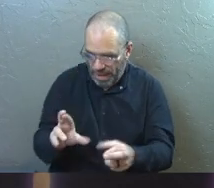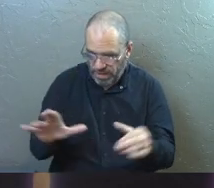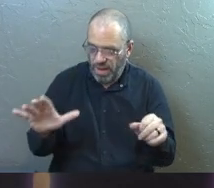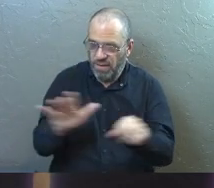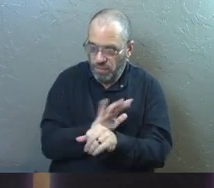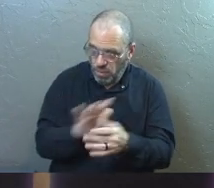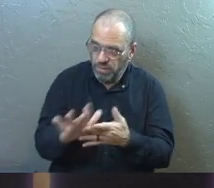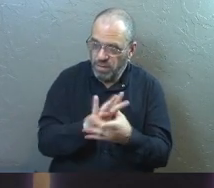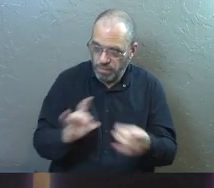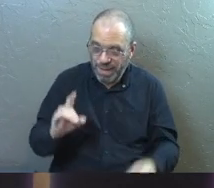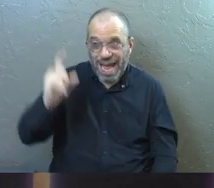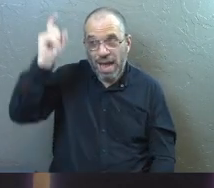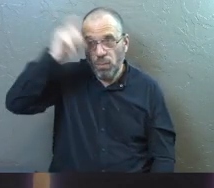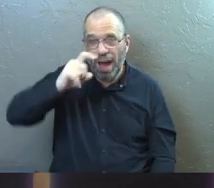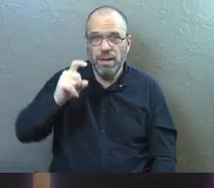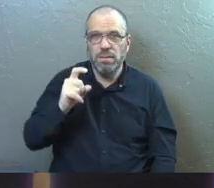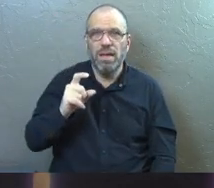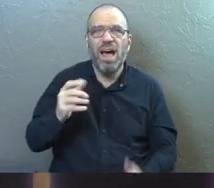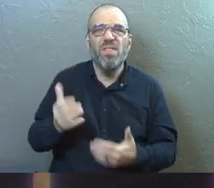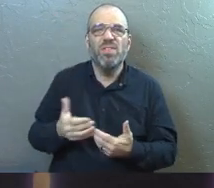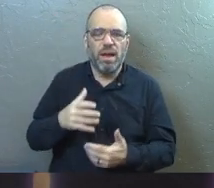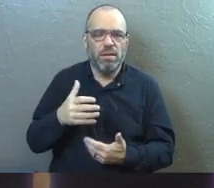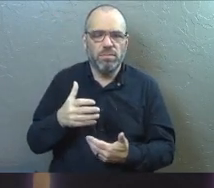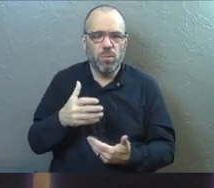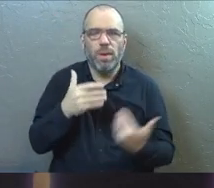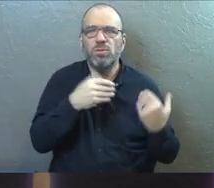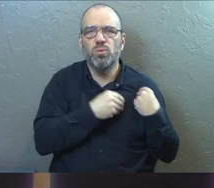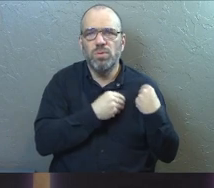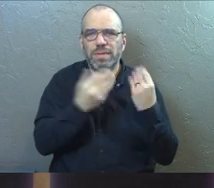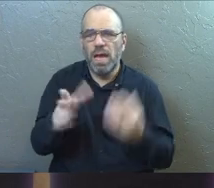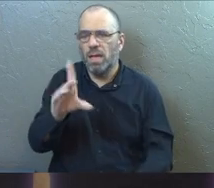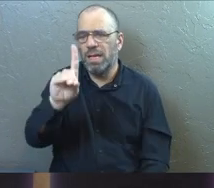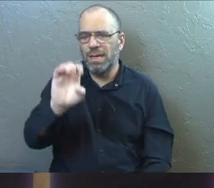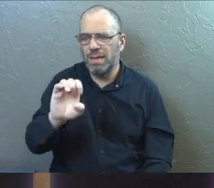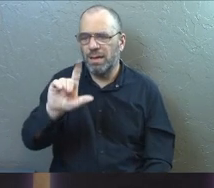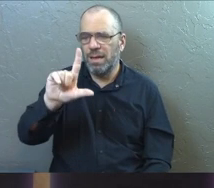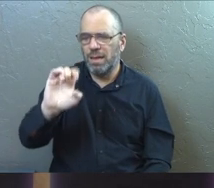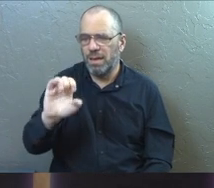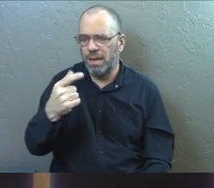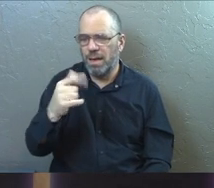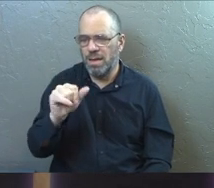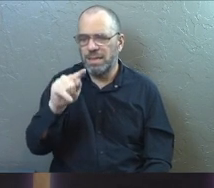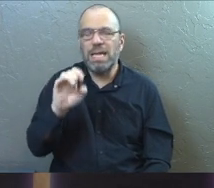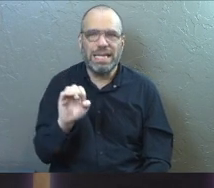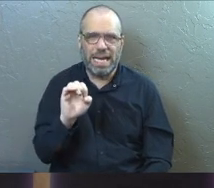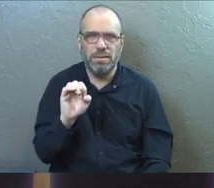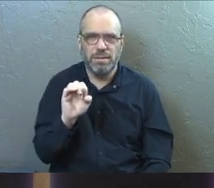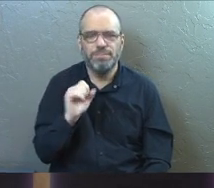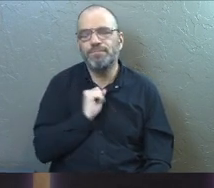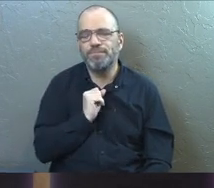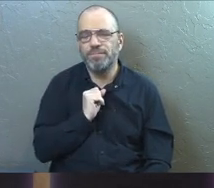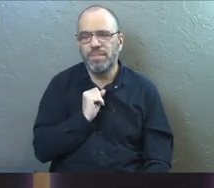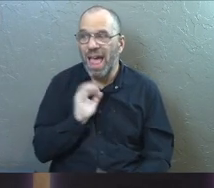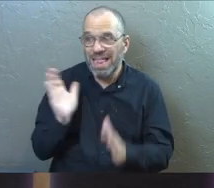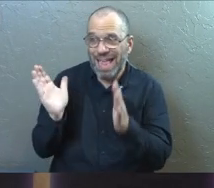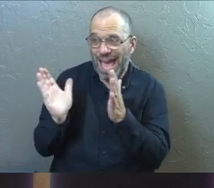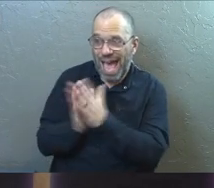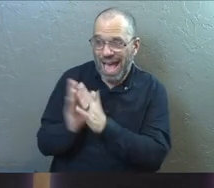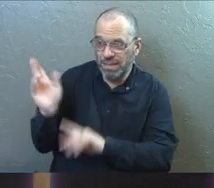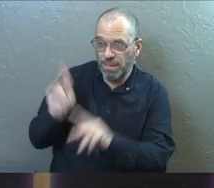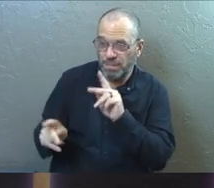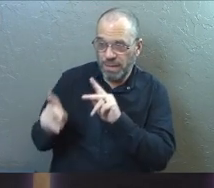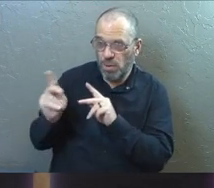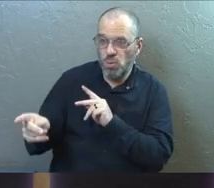and full of the spirit and wisdom. They're delegating. I like too that they ask the people